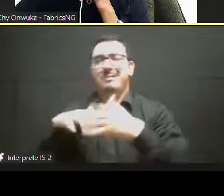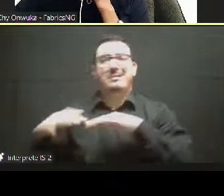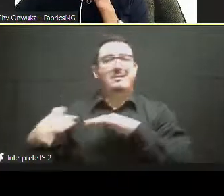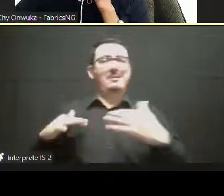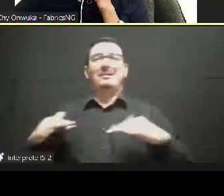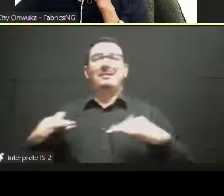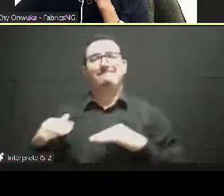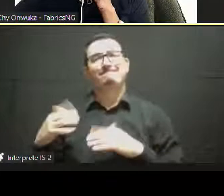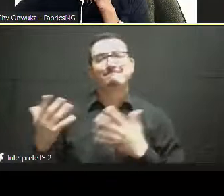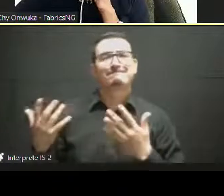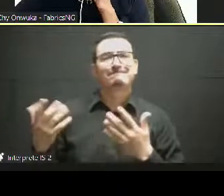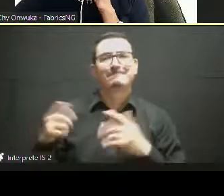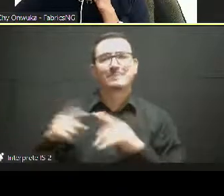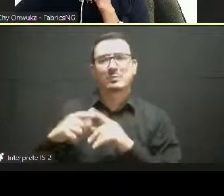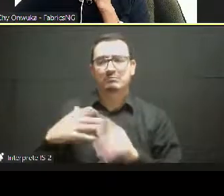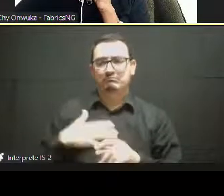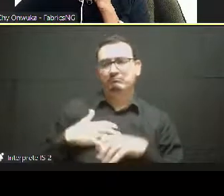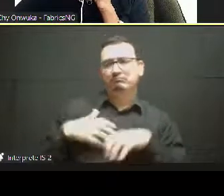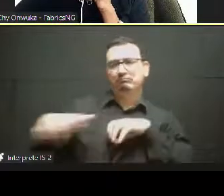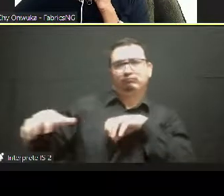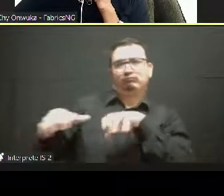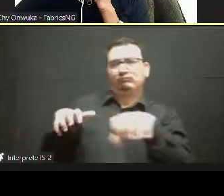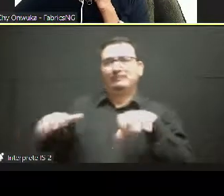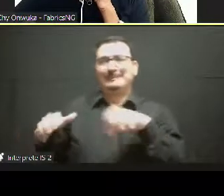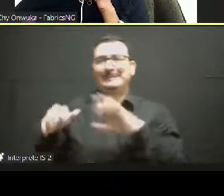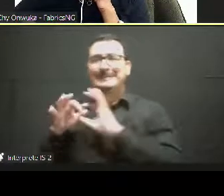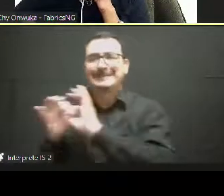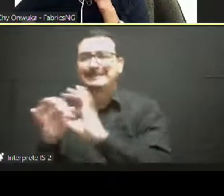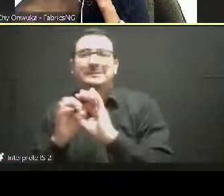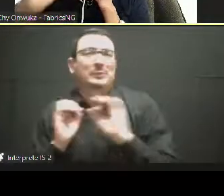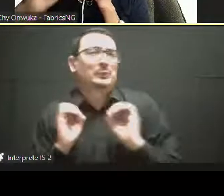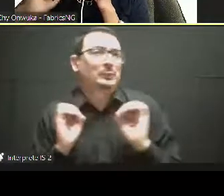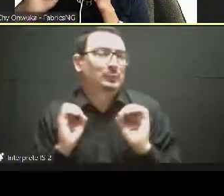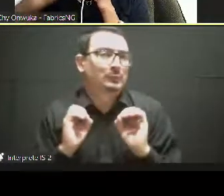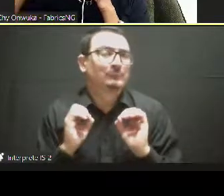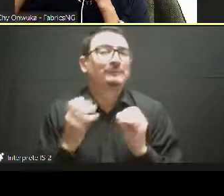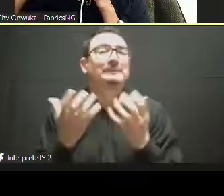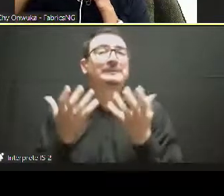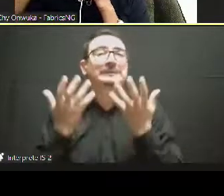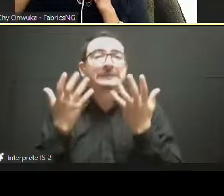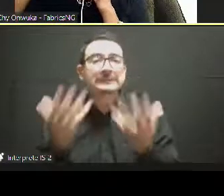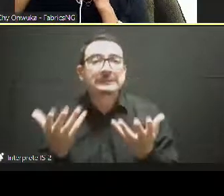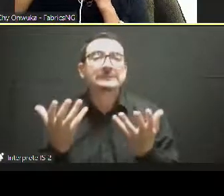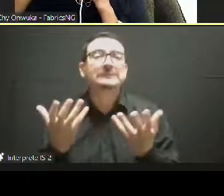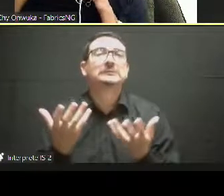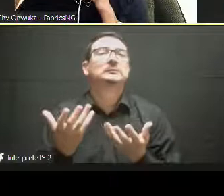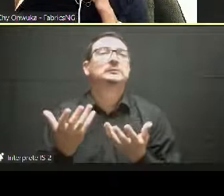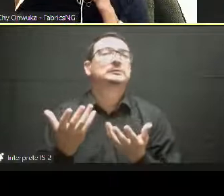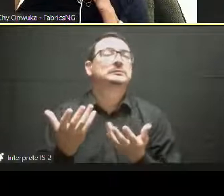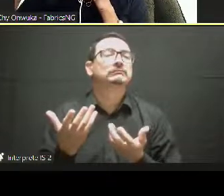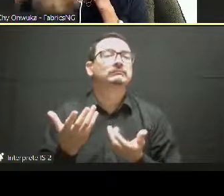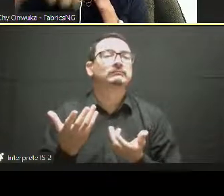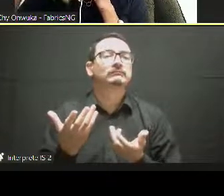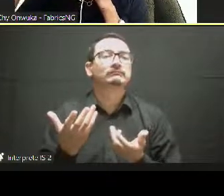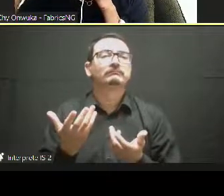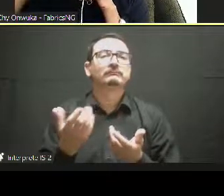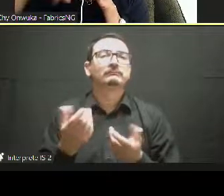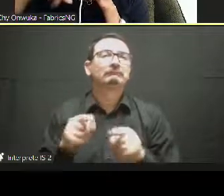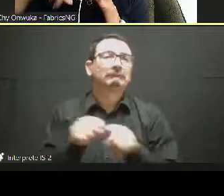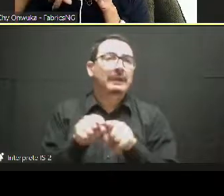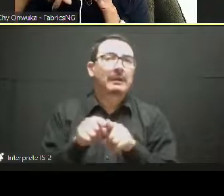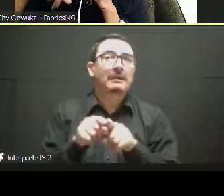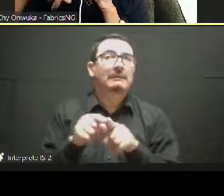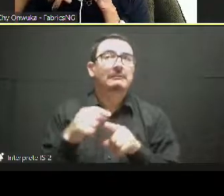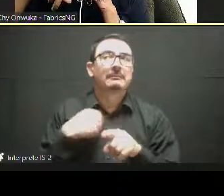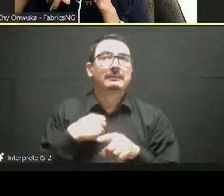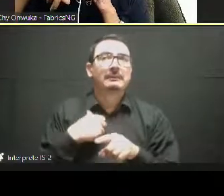So, for fabric sourcing to make any business sense, it must be sourced in one, a cost-effective manner. that means that both the